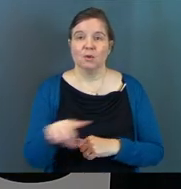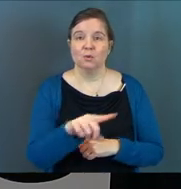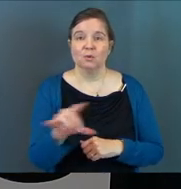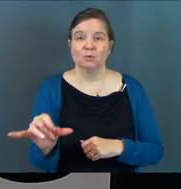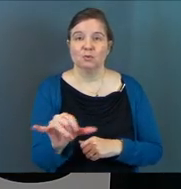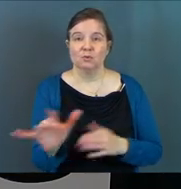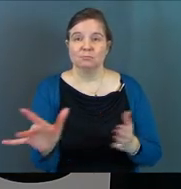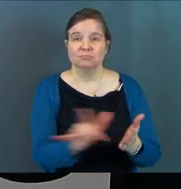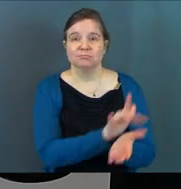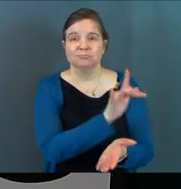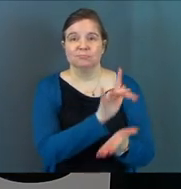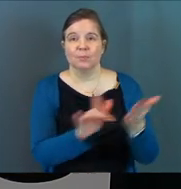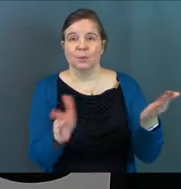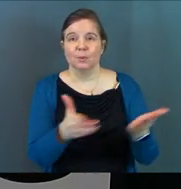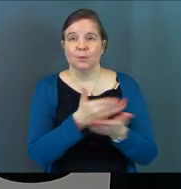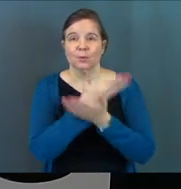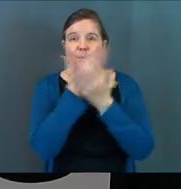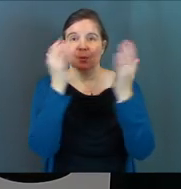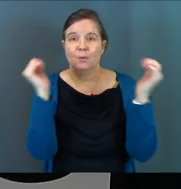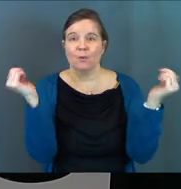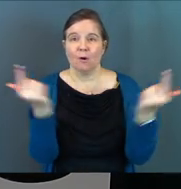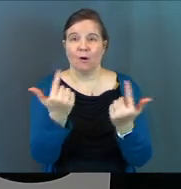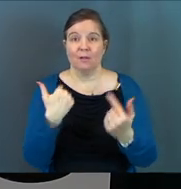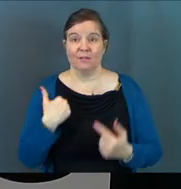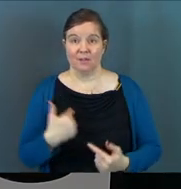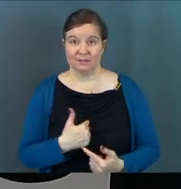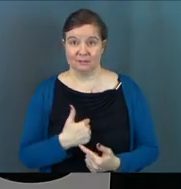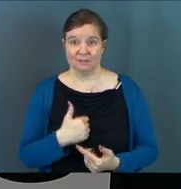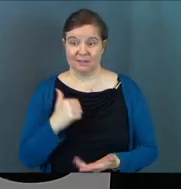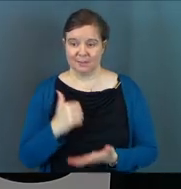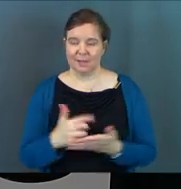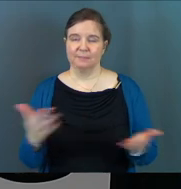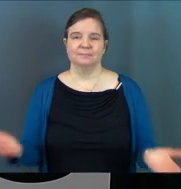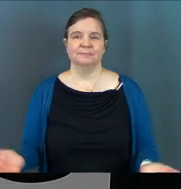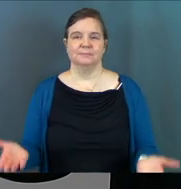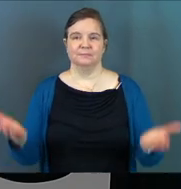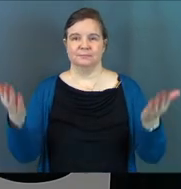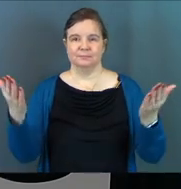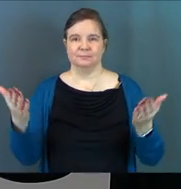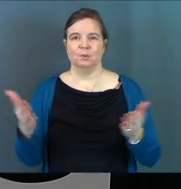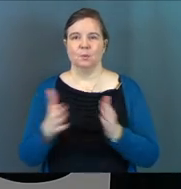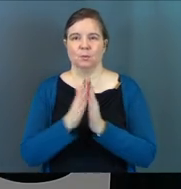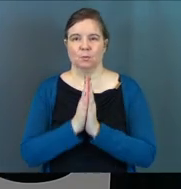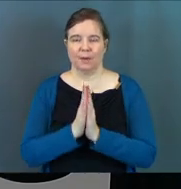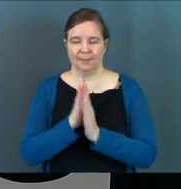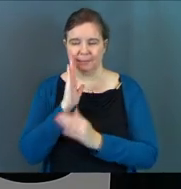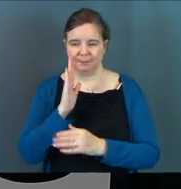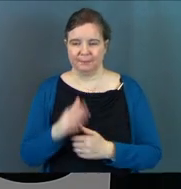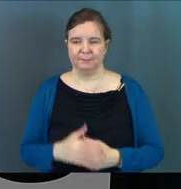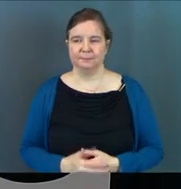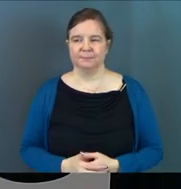all of us. Amen? Would you guys stand? We're going to pray.